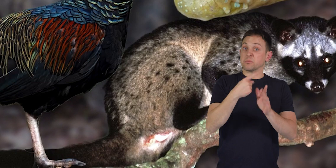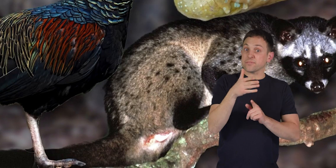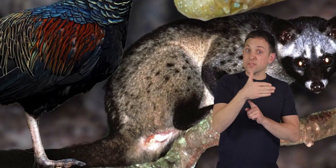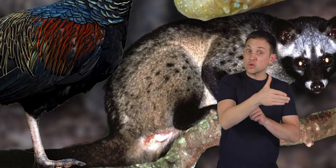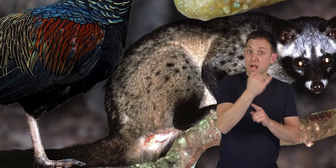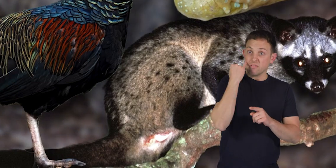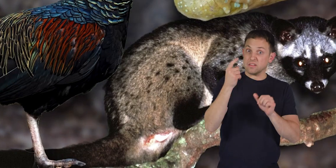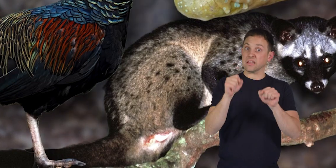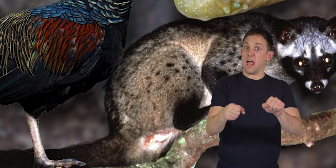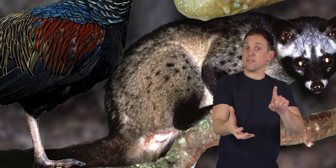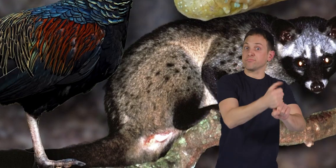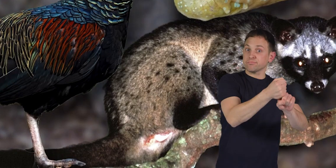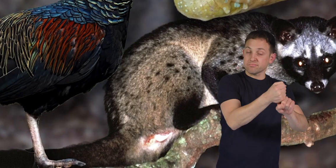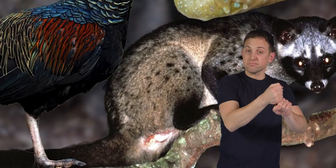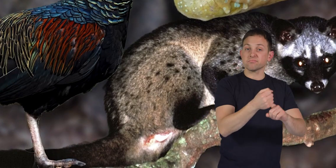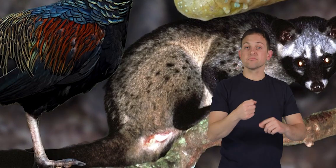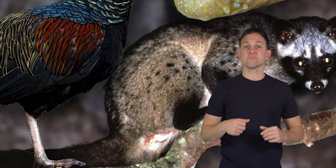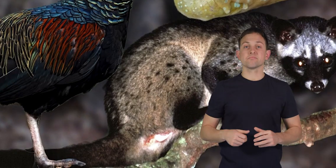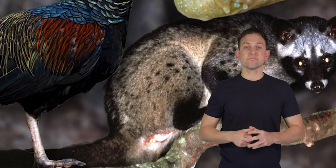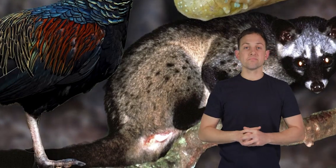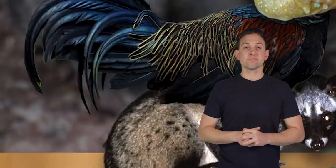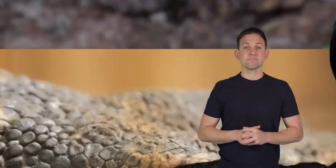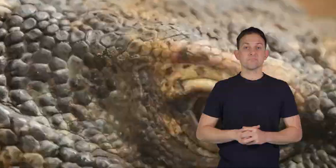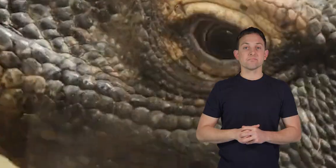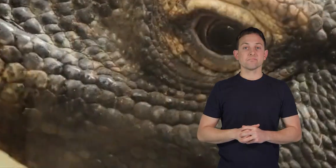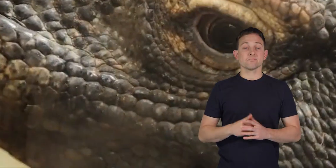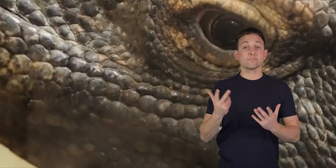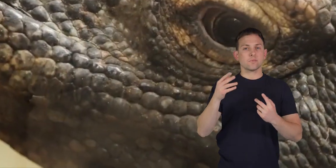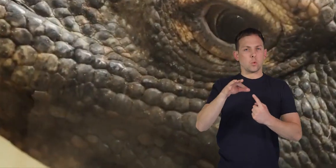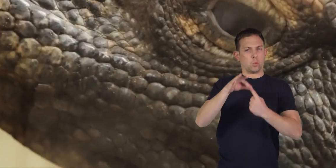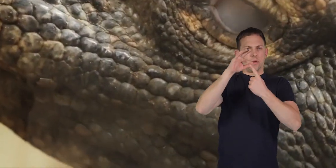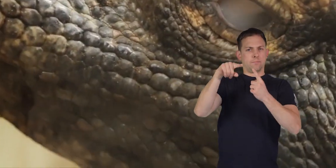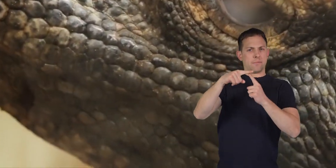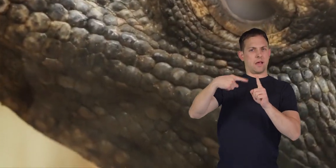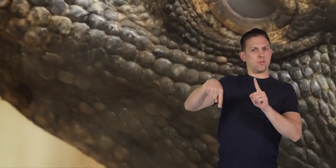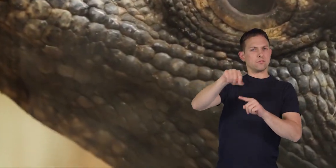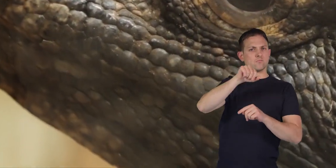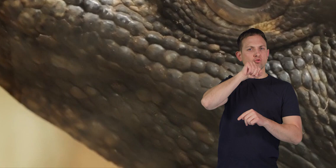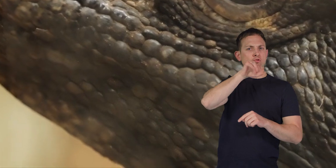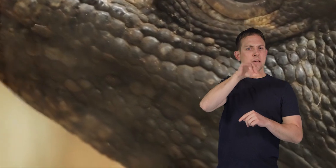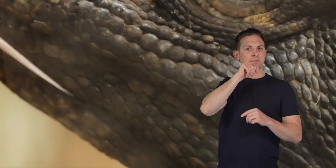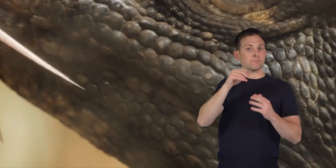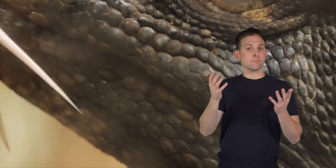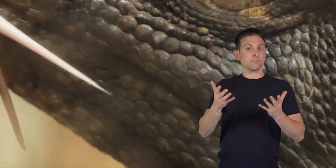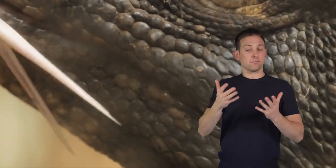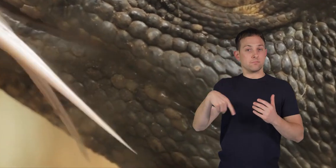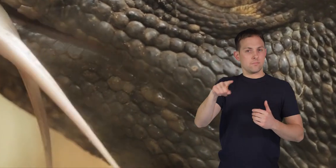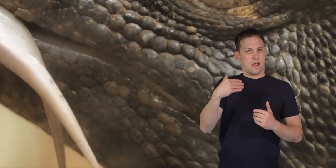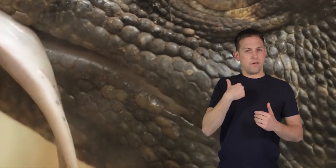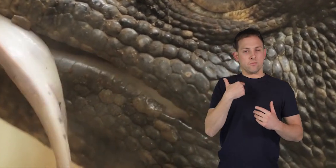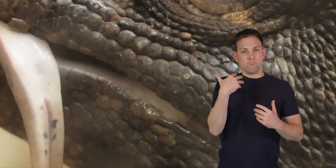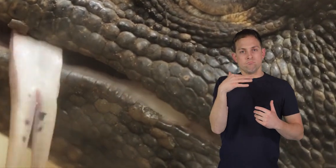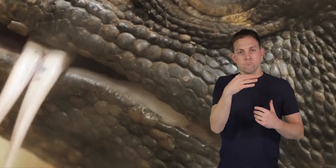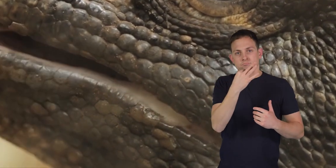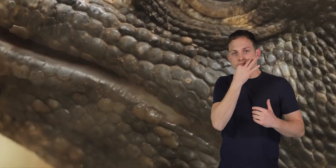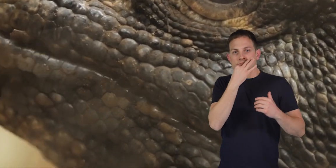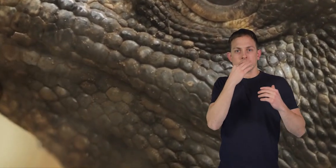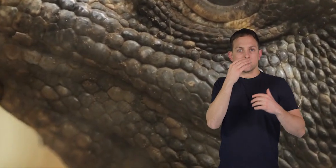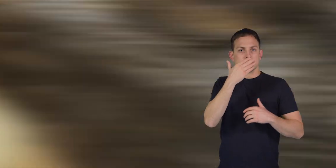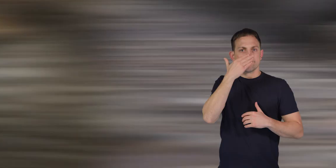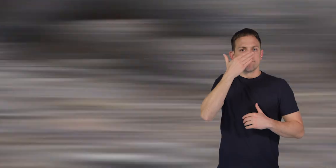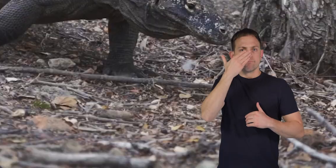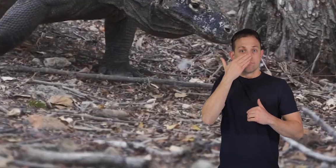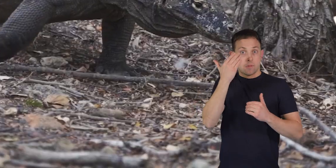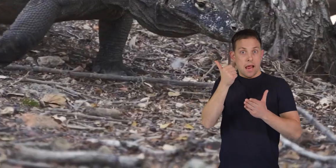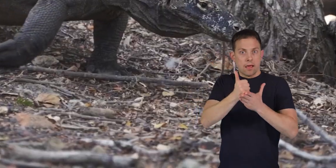sometimes even fish if they can catch them. What's unique is that the Komodo dragons have an excellent sense of smell,